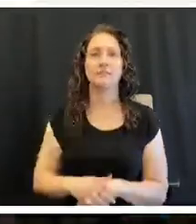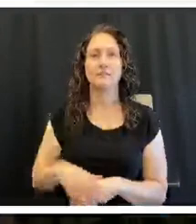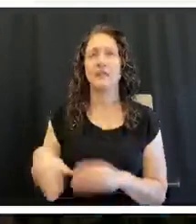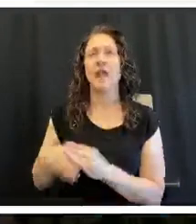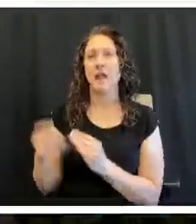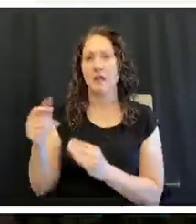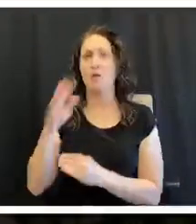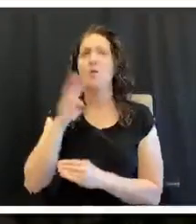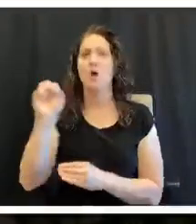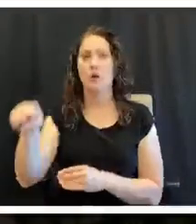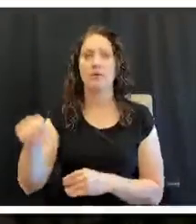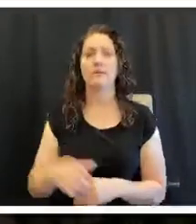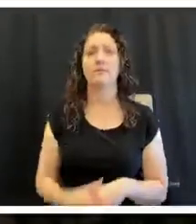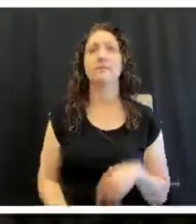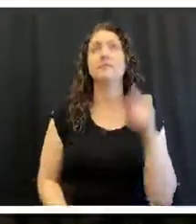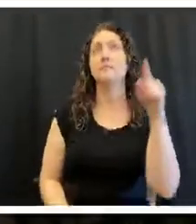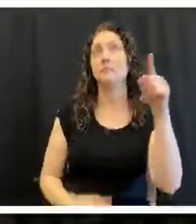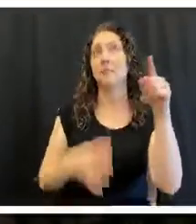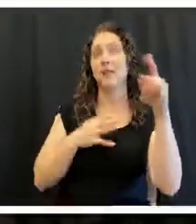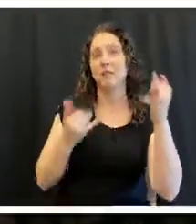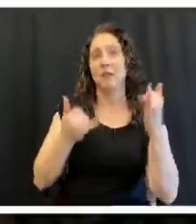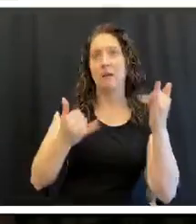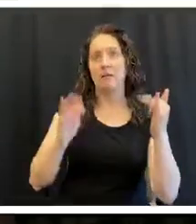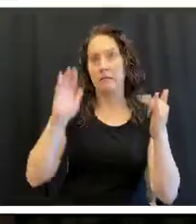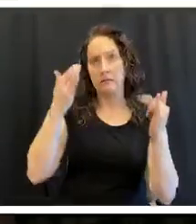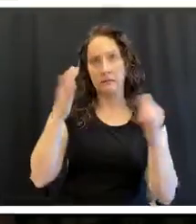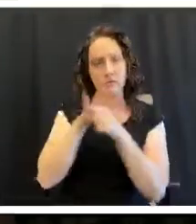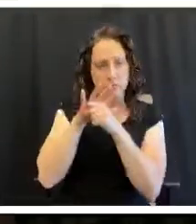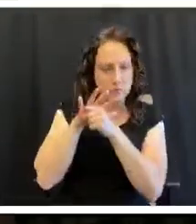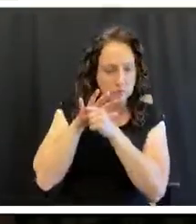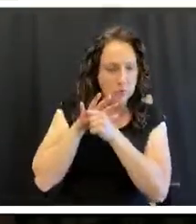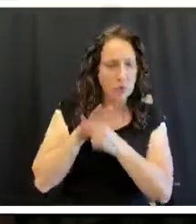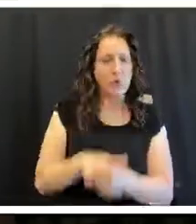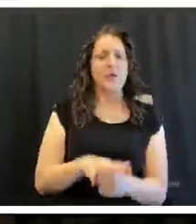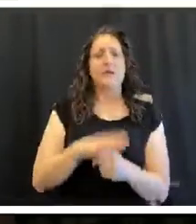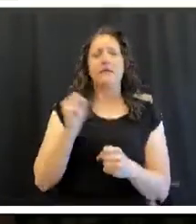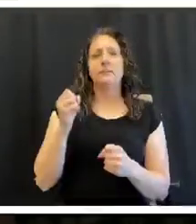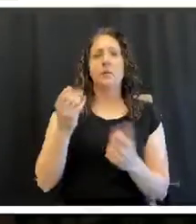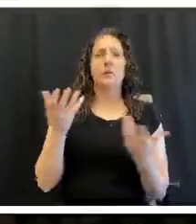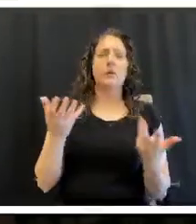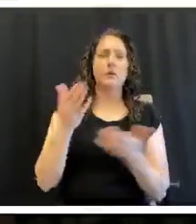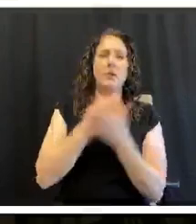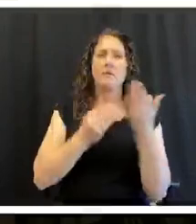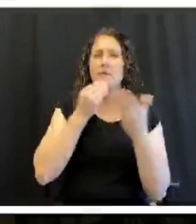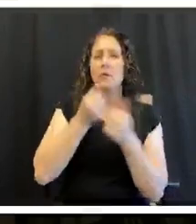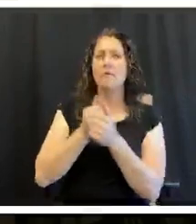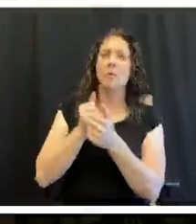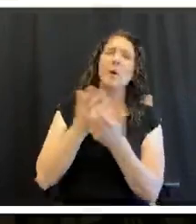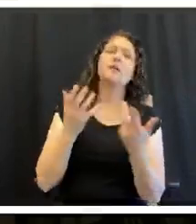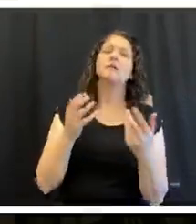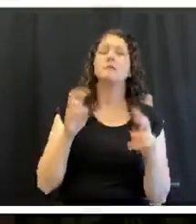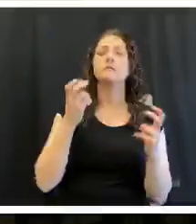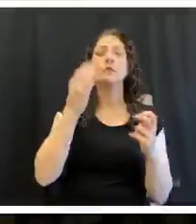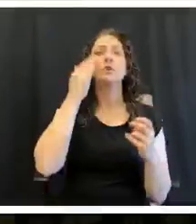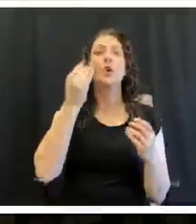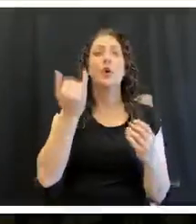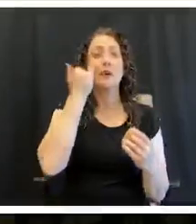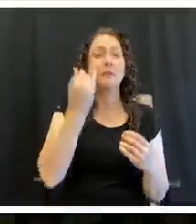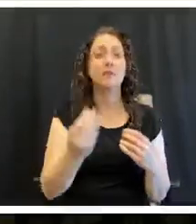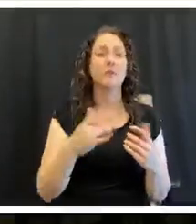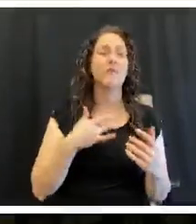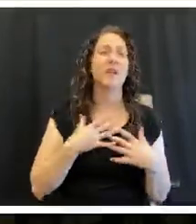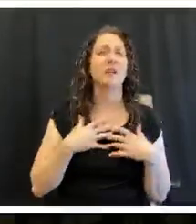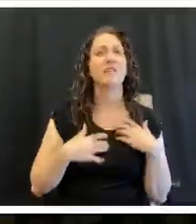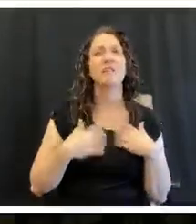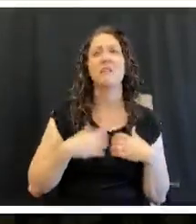Now, Chef, pretty stressful times right now. Are there certain foods, I mean, I guess we all define comfort foods in different ways and different things